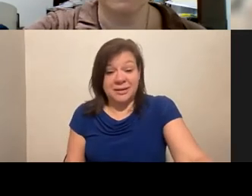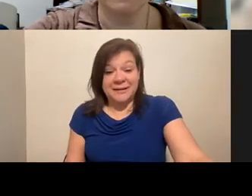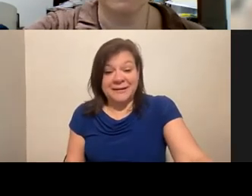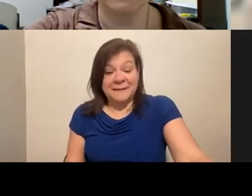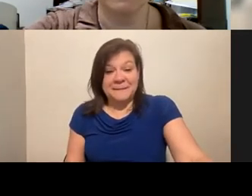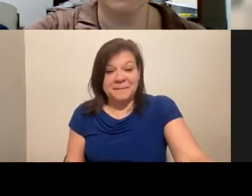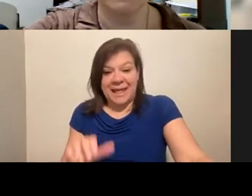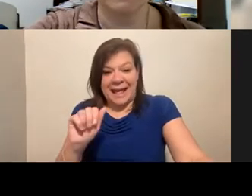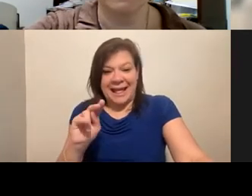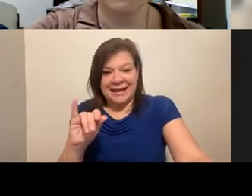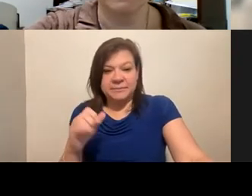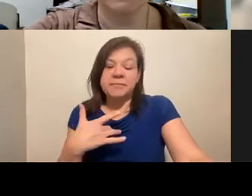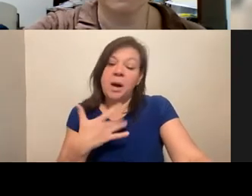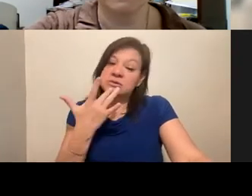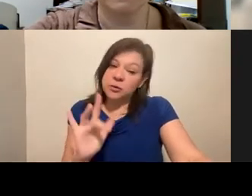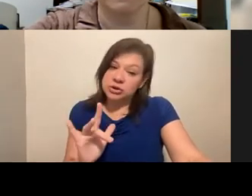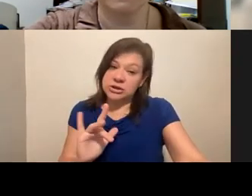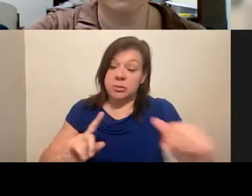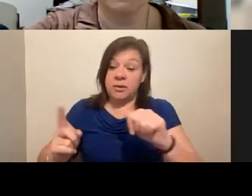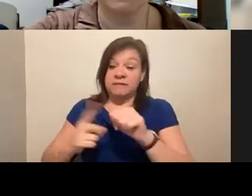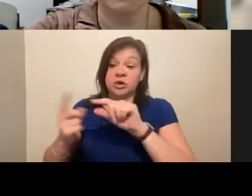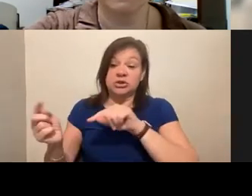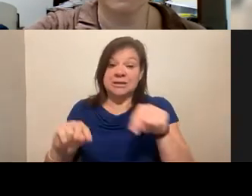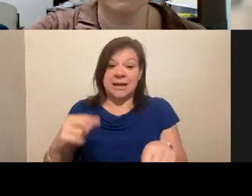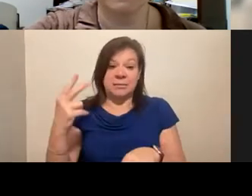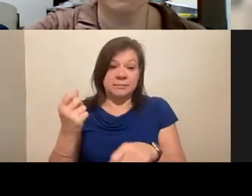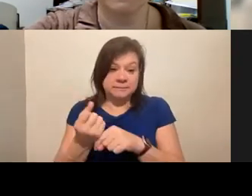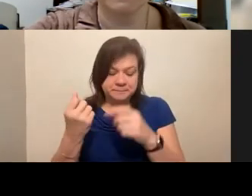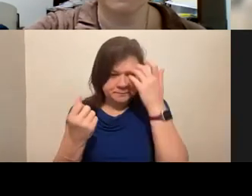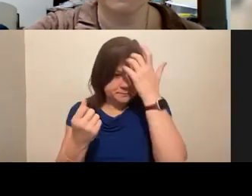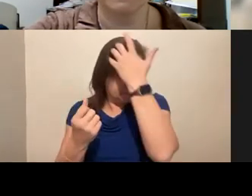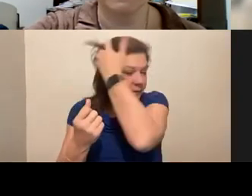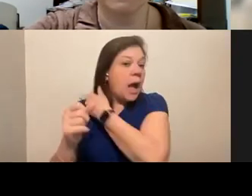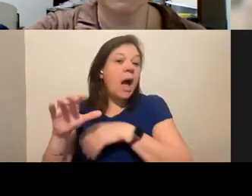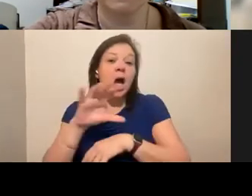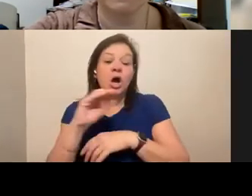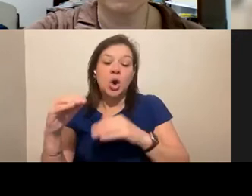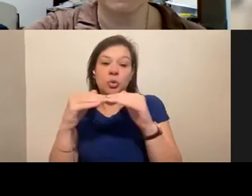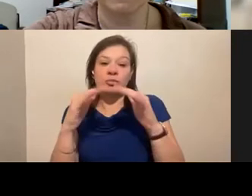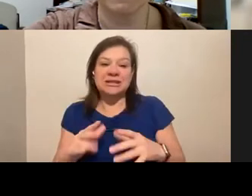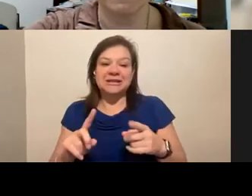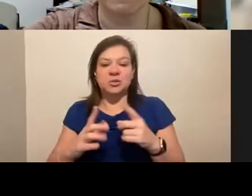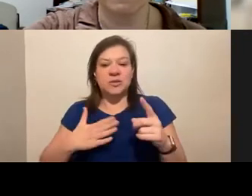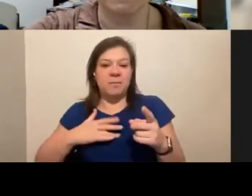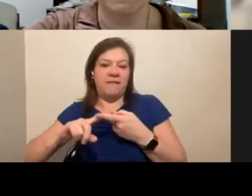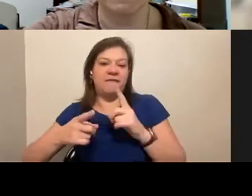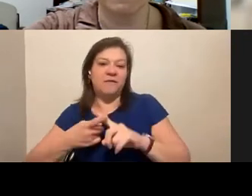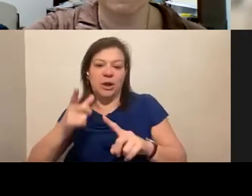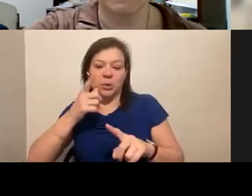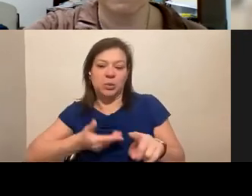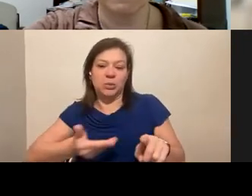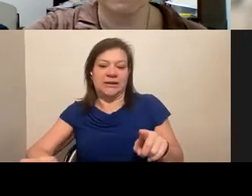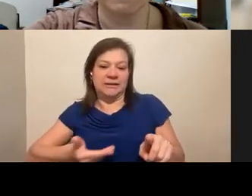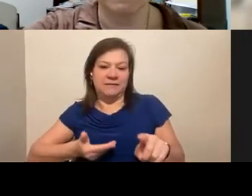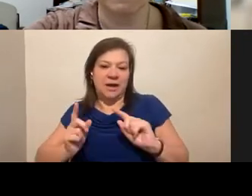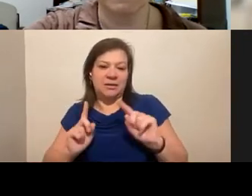was fortunate. And when I first came, I was, I co-presented with that same friend that invited me to come.